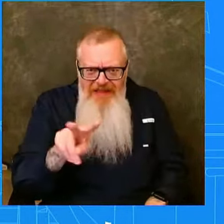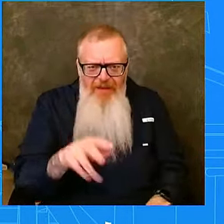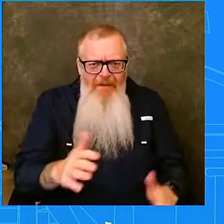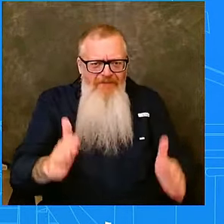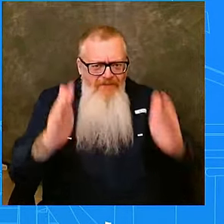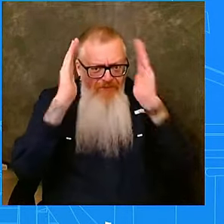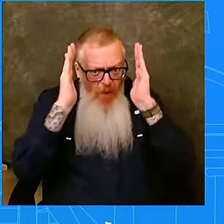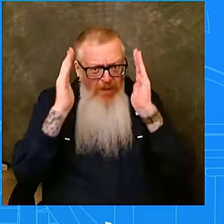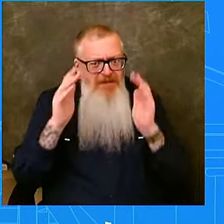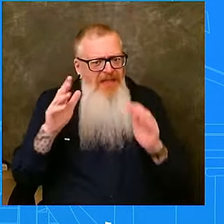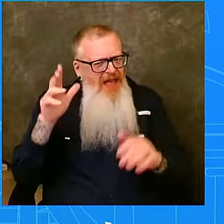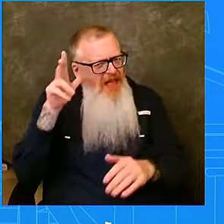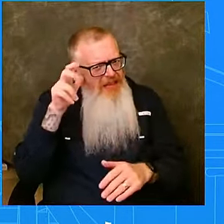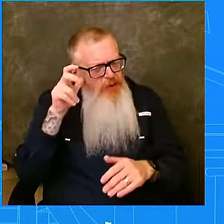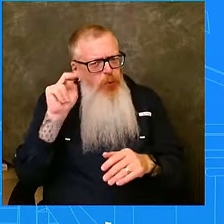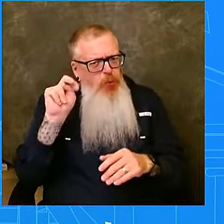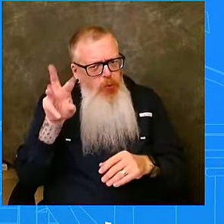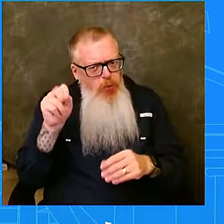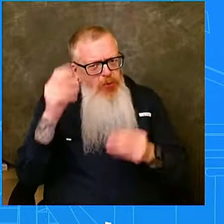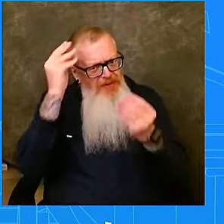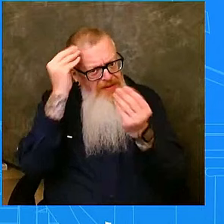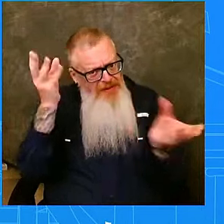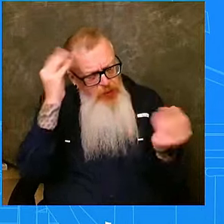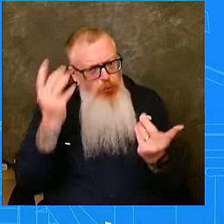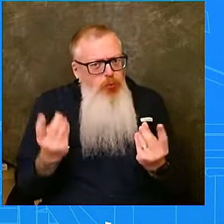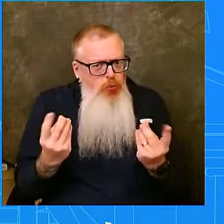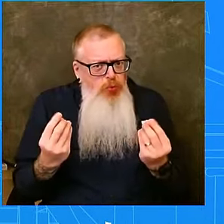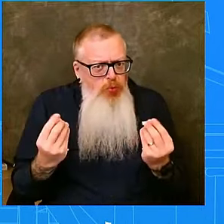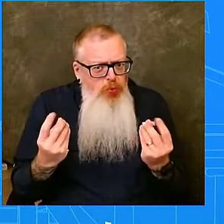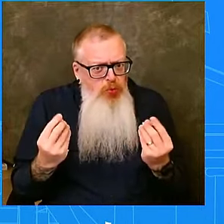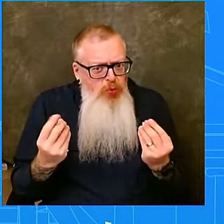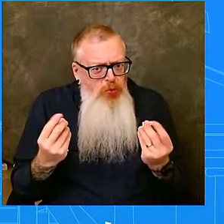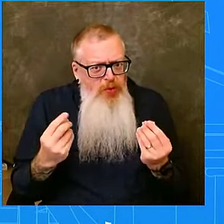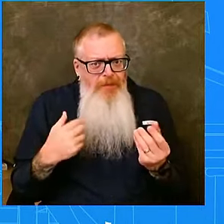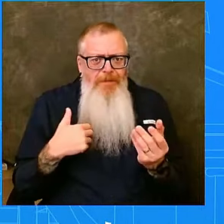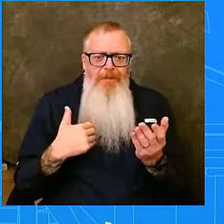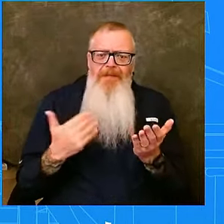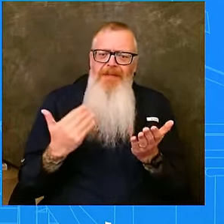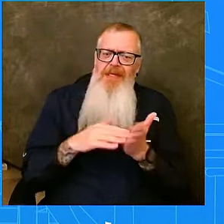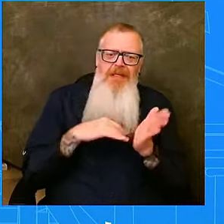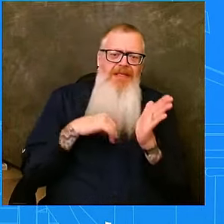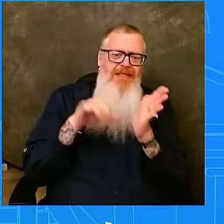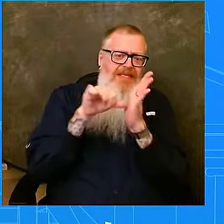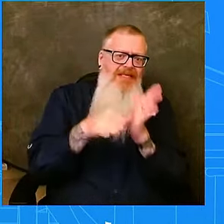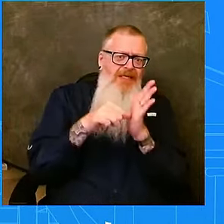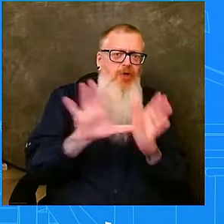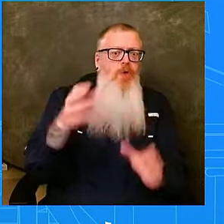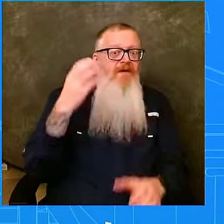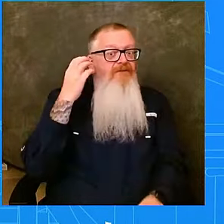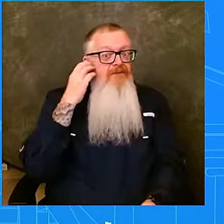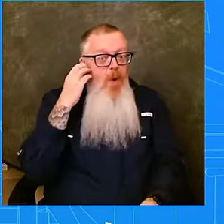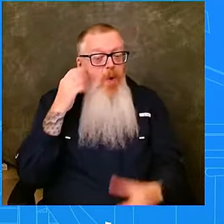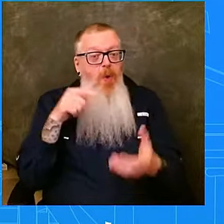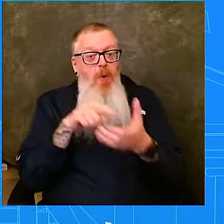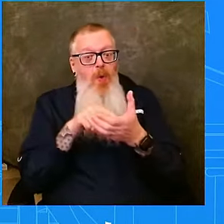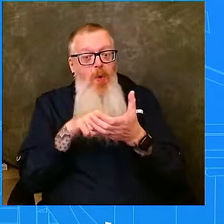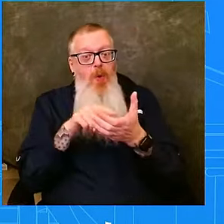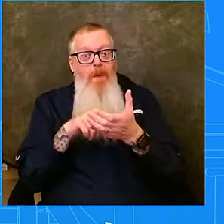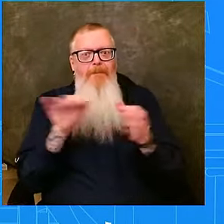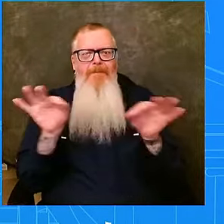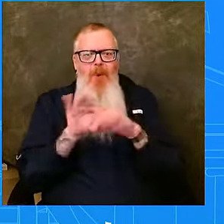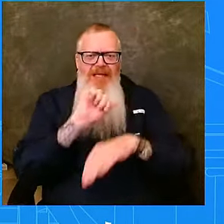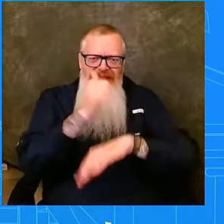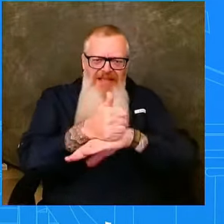And if you receive, again, a tornado warning on your phone, through a NOAA radio, or from your local officials, there are